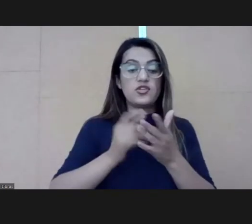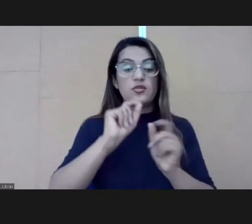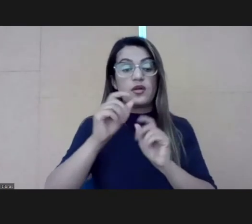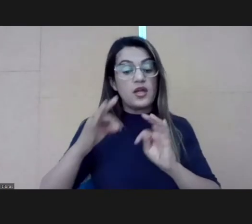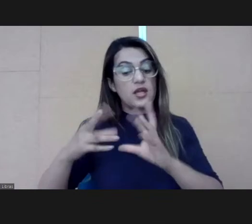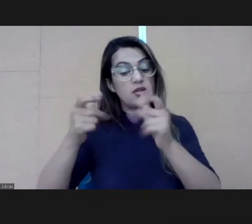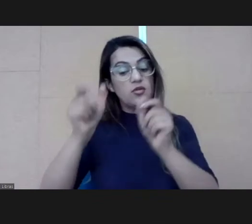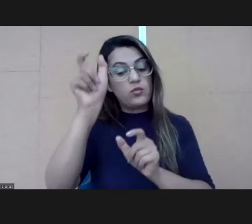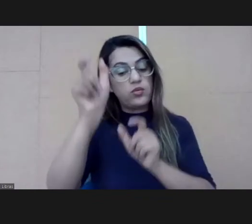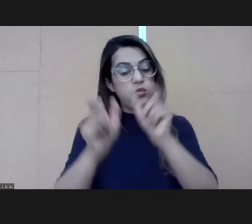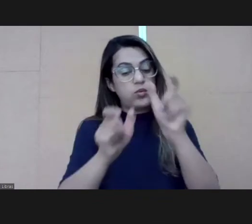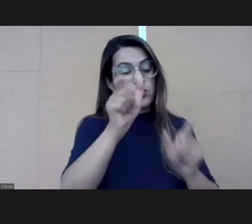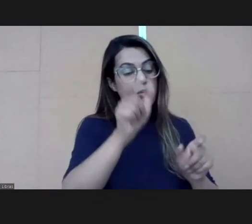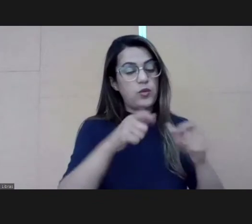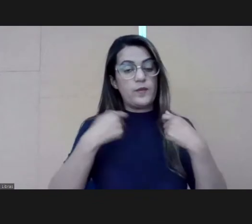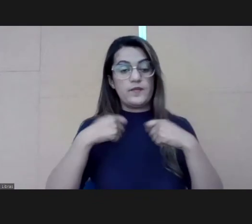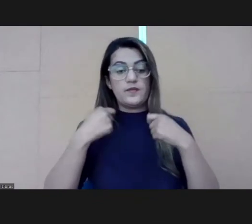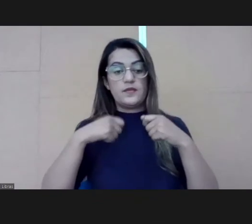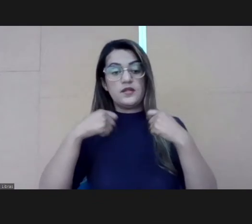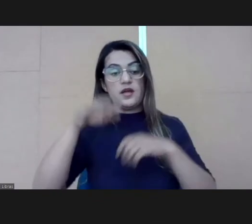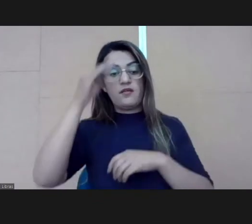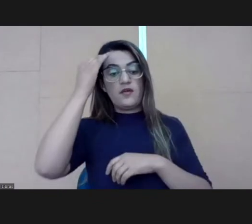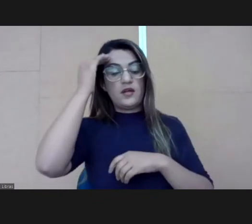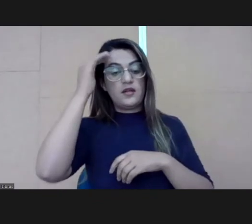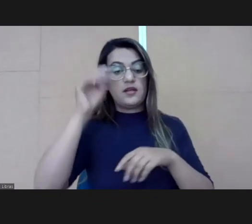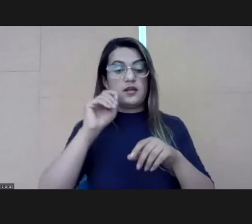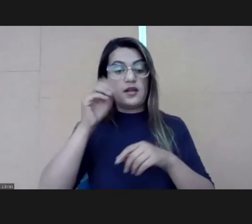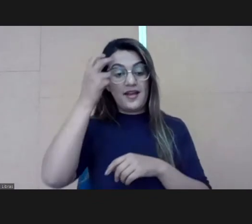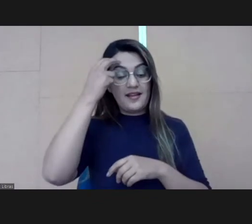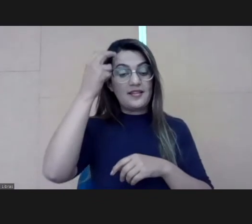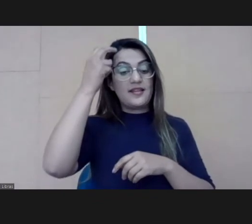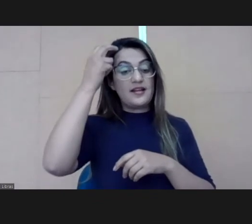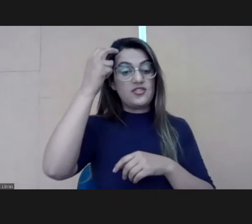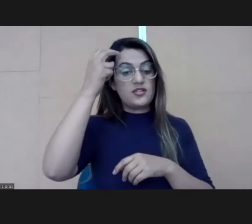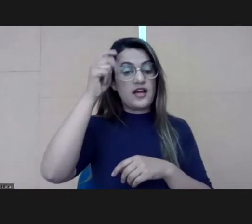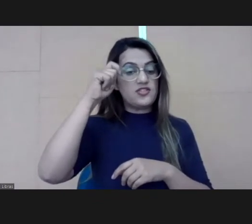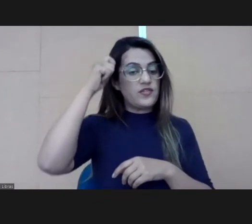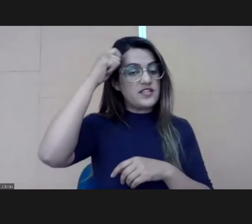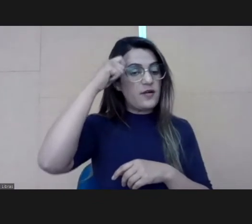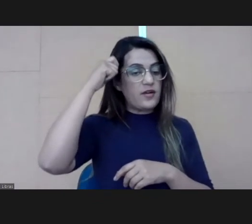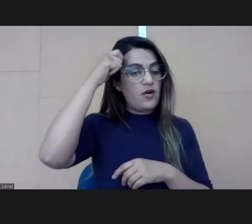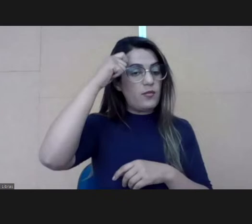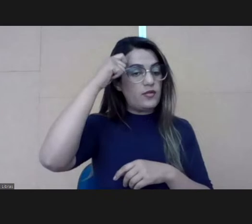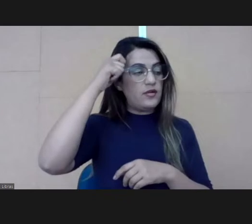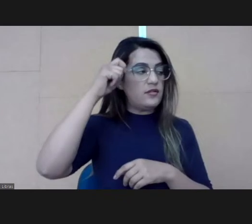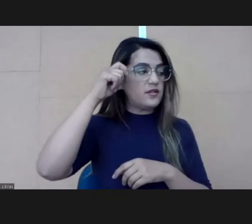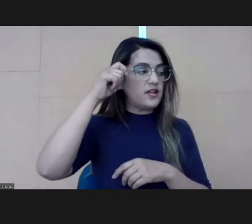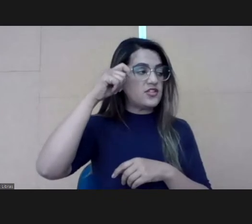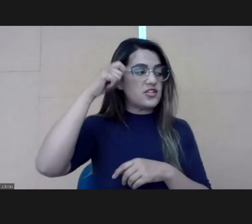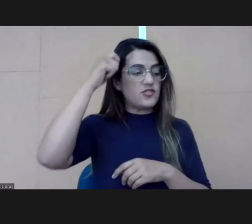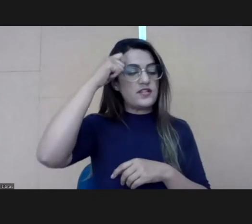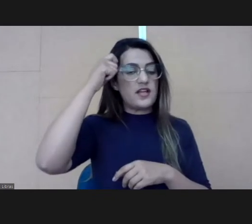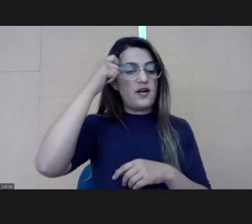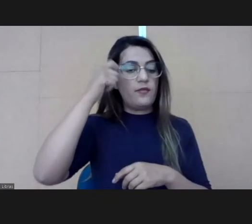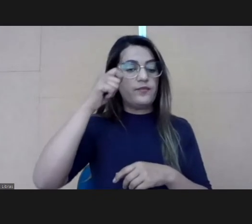All of us should have our eye on a project of artificial intelligence, and it should relate to our business. The same thing with advanced